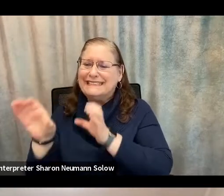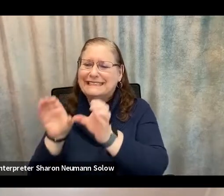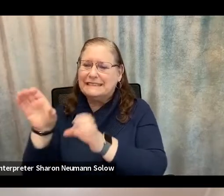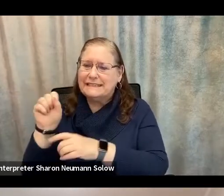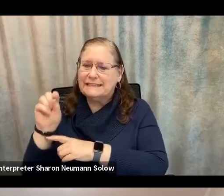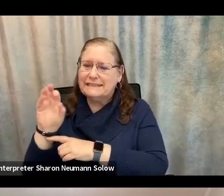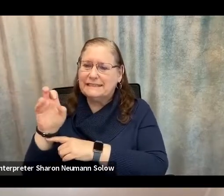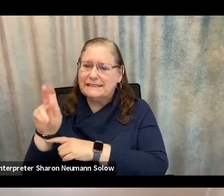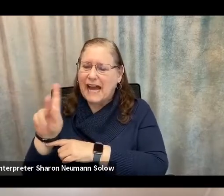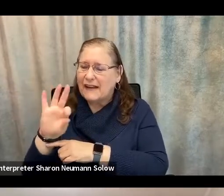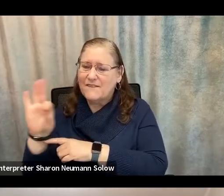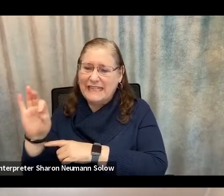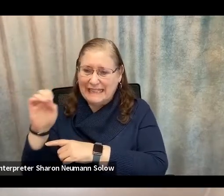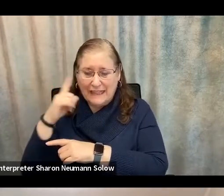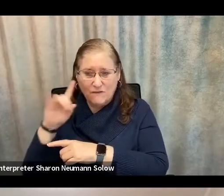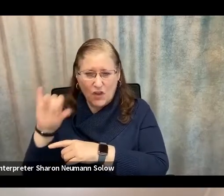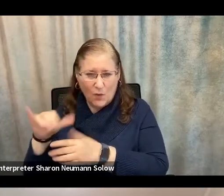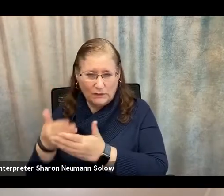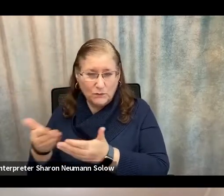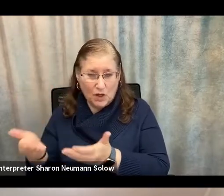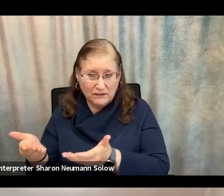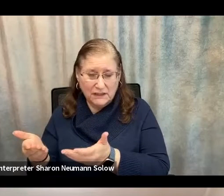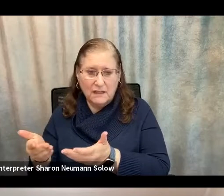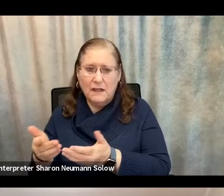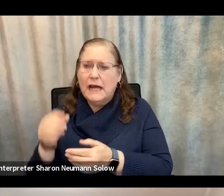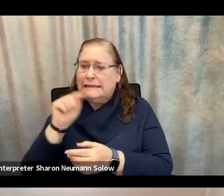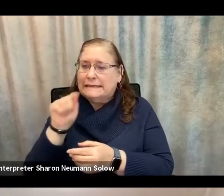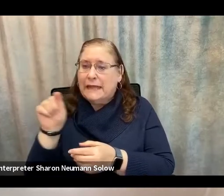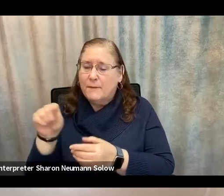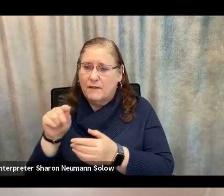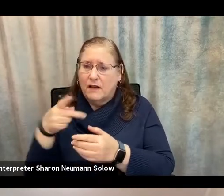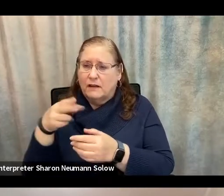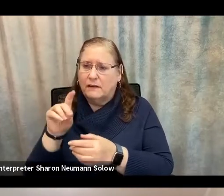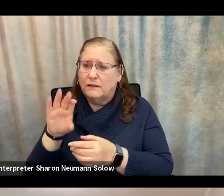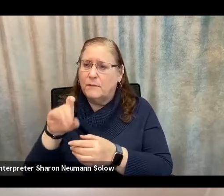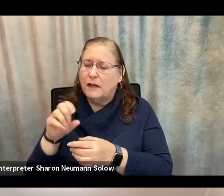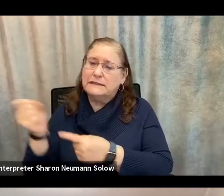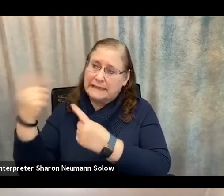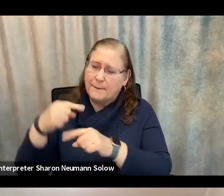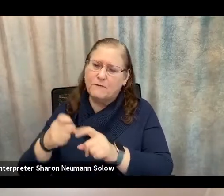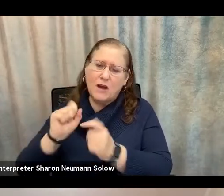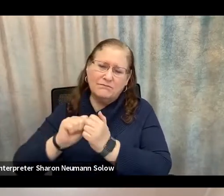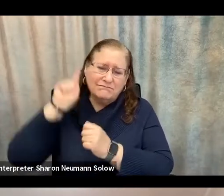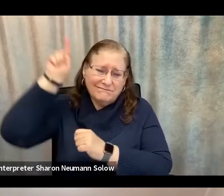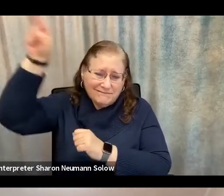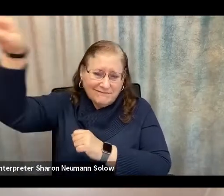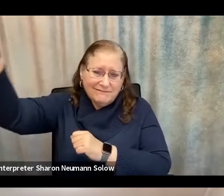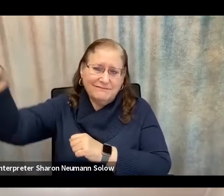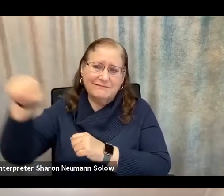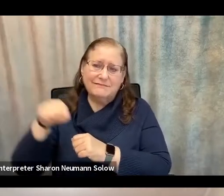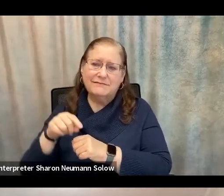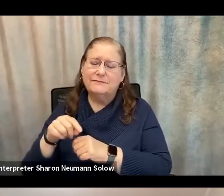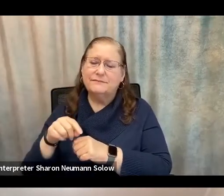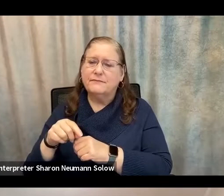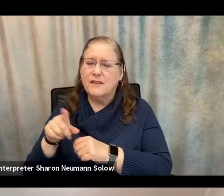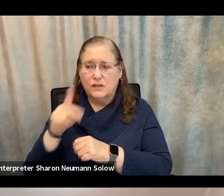products. Some of these products are actually coming from overseas also. If that's happening, make sure that